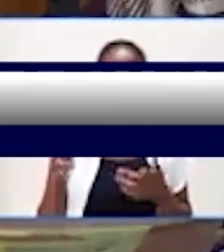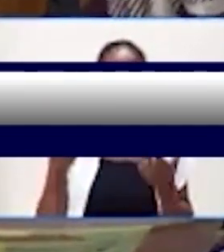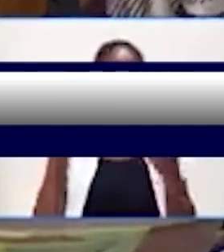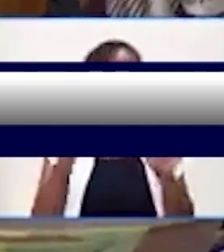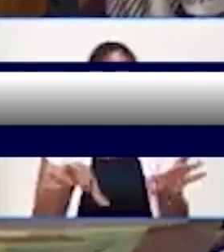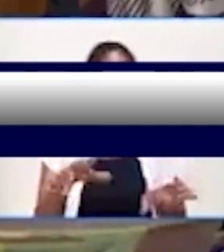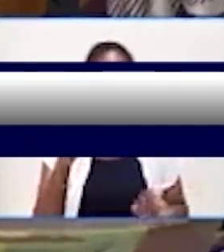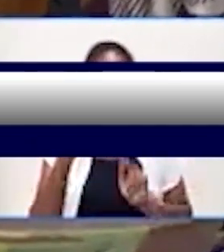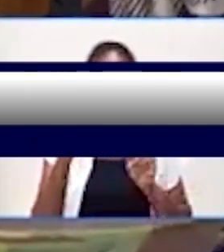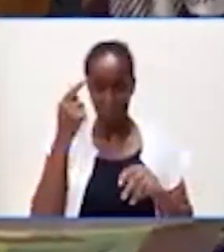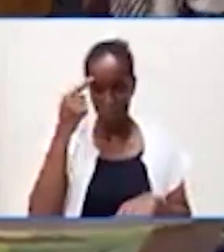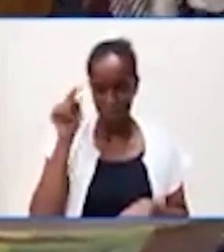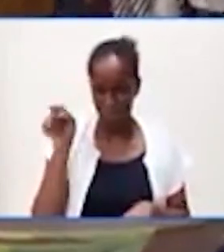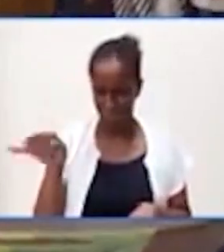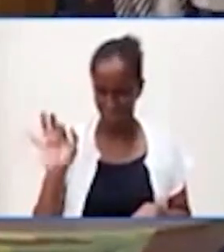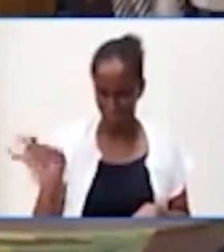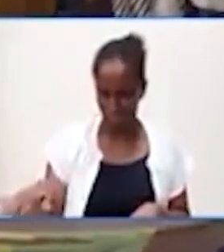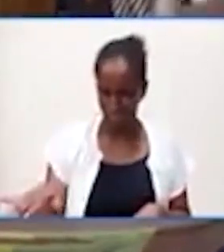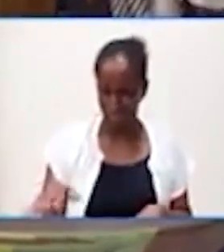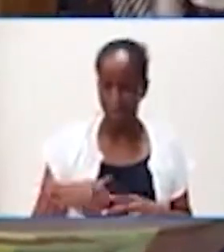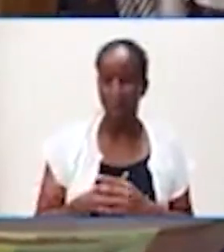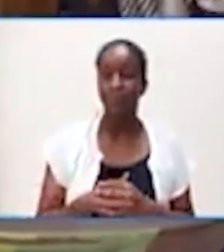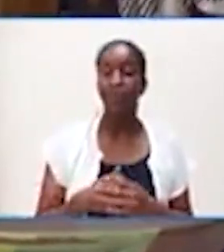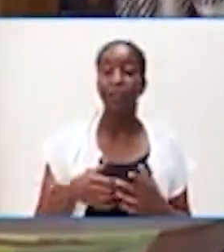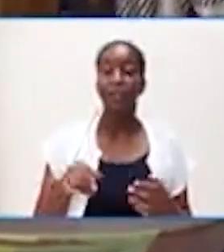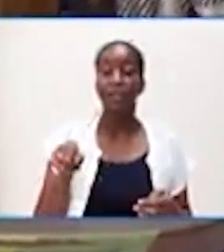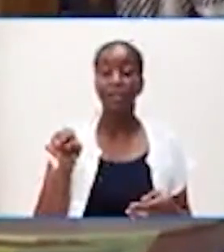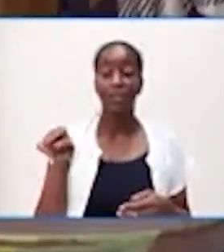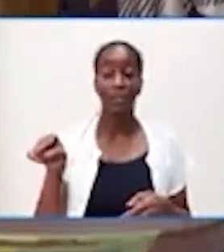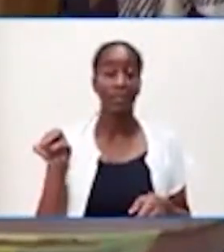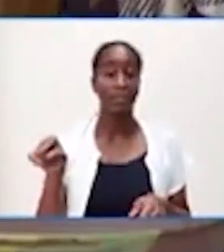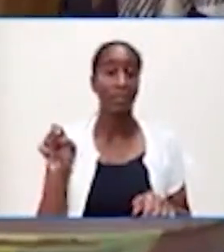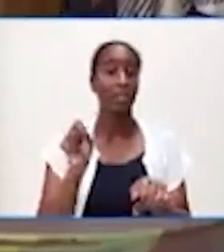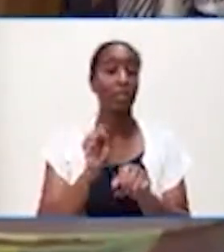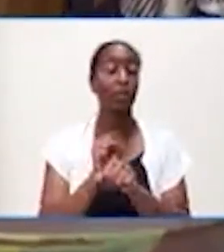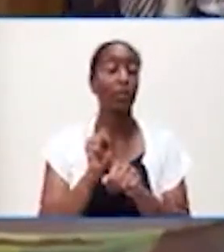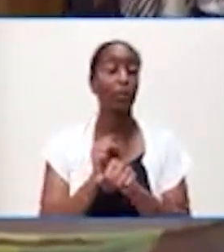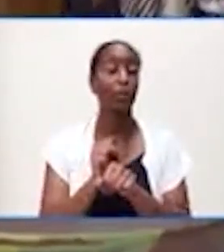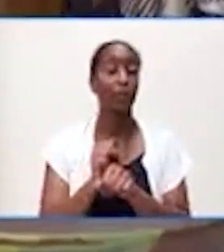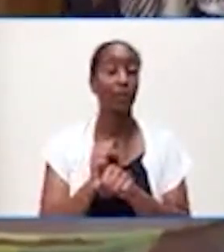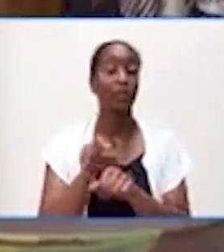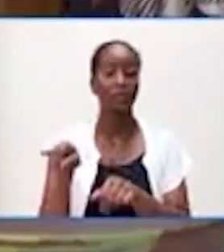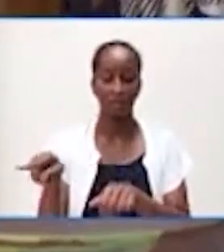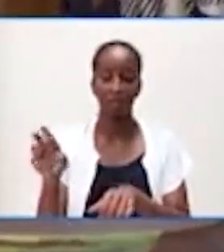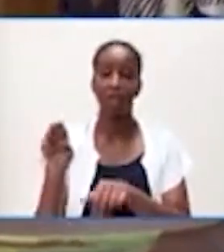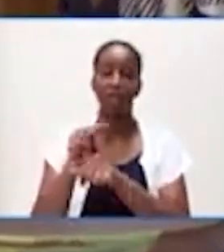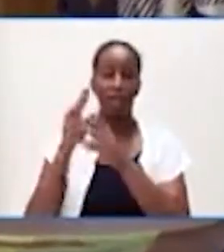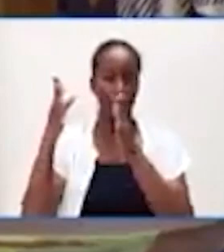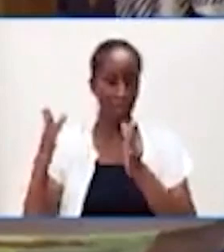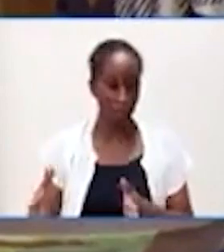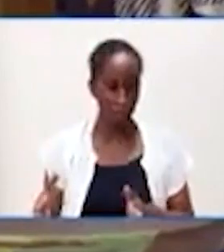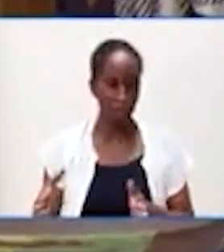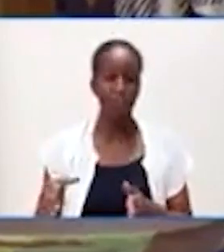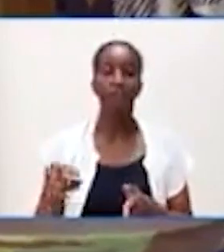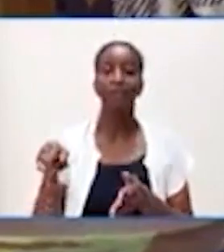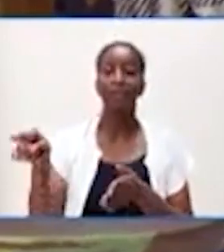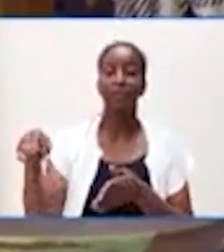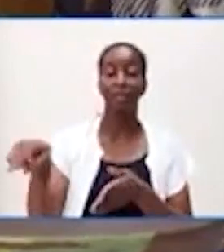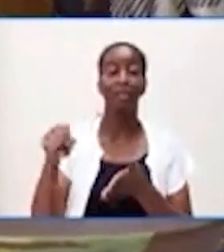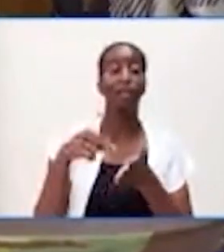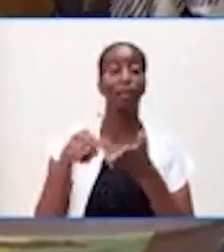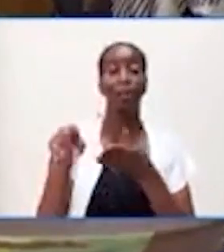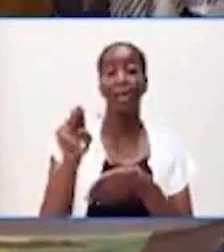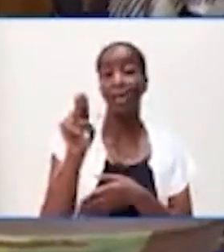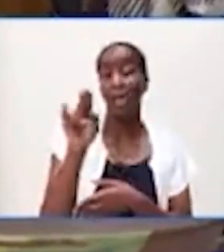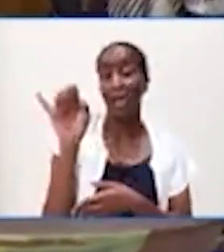pay national insurance at the self-employed rate, which also means that you cannot claim unemployment. So the simple matter to that would not be a